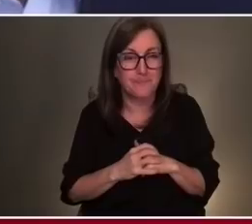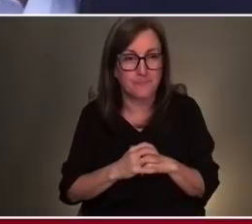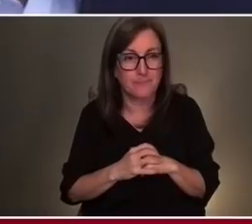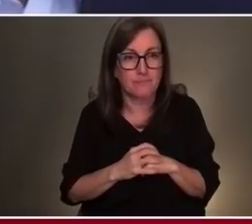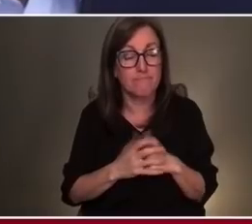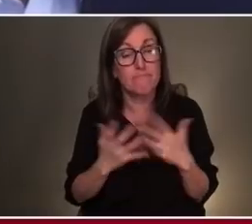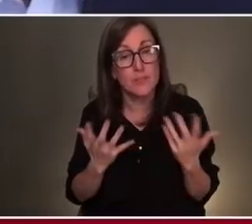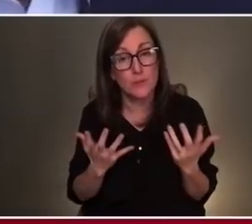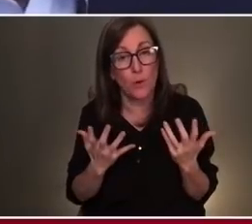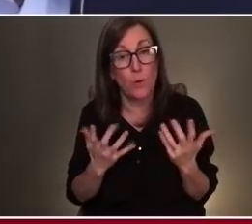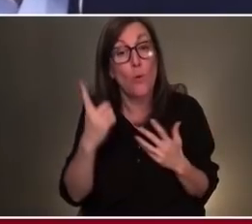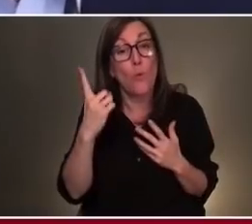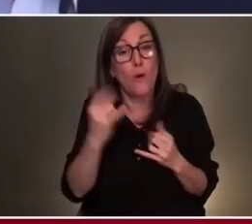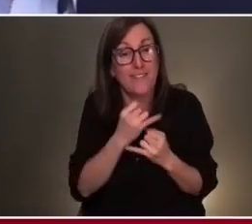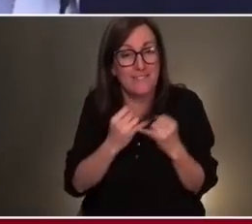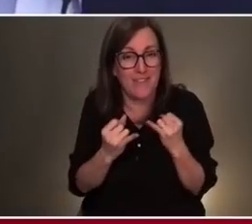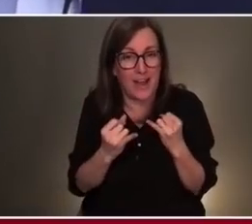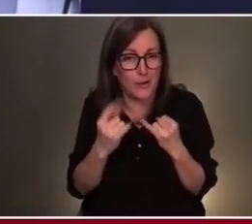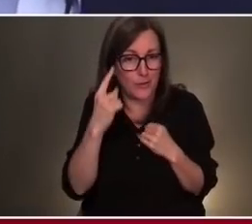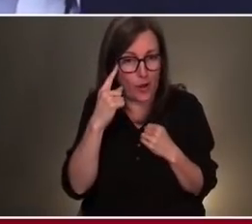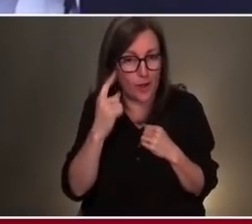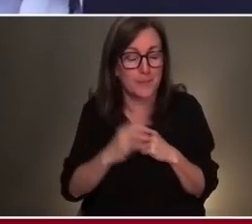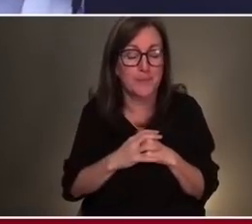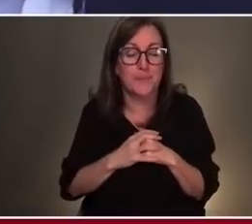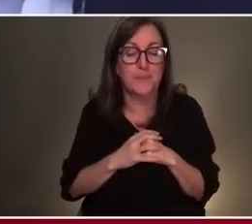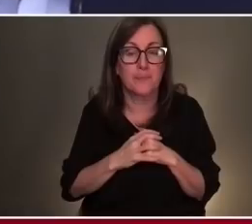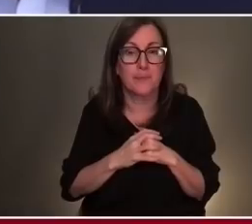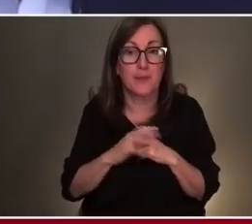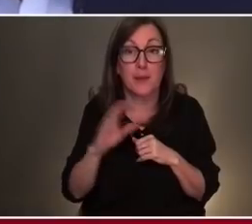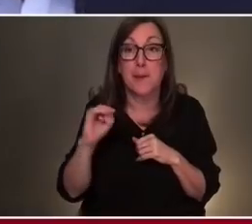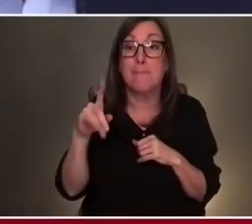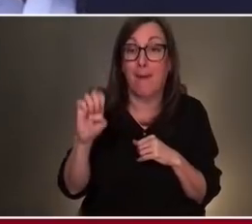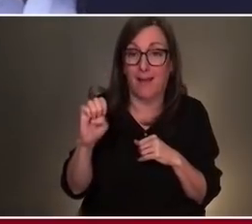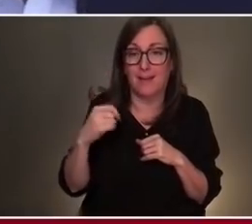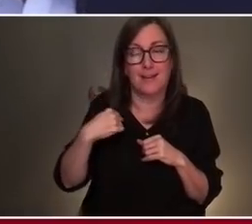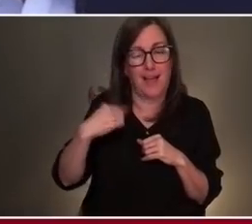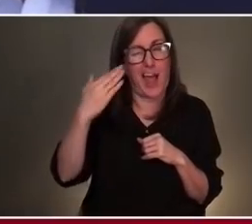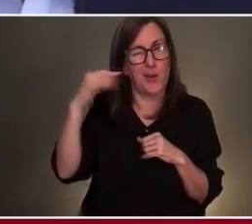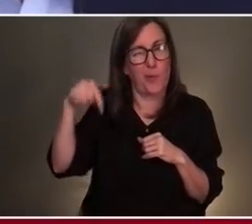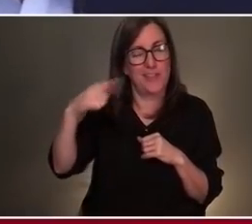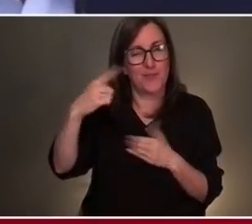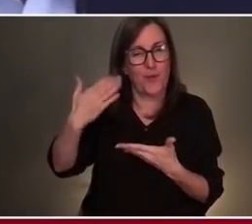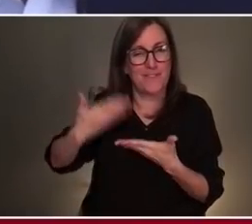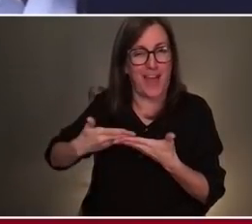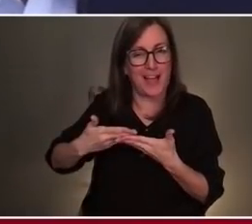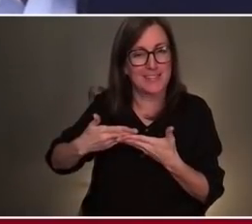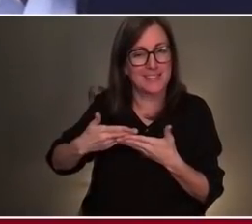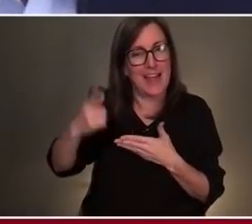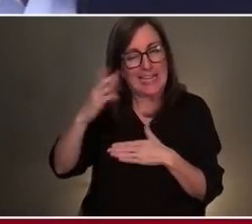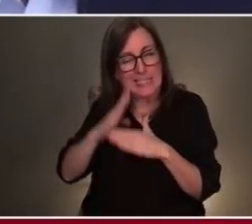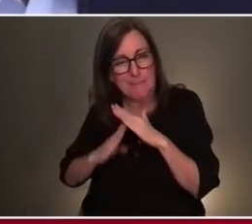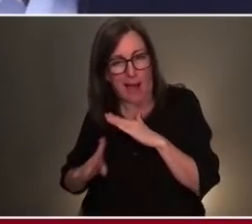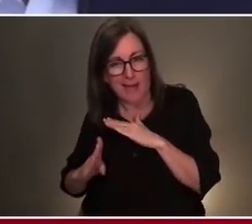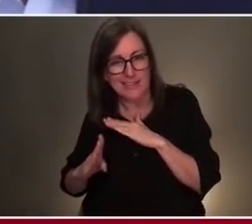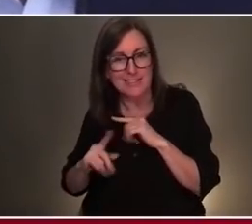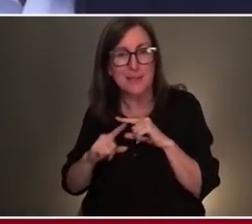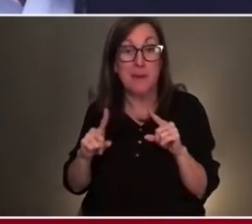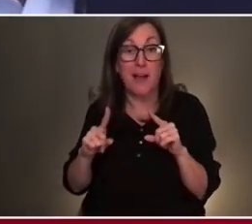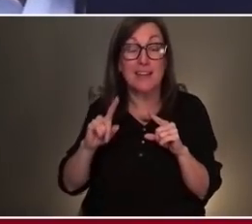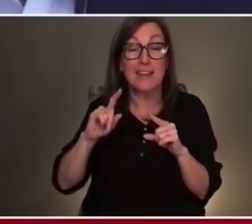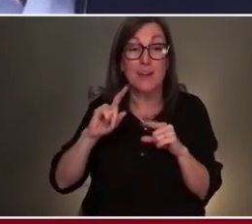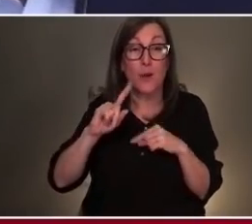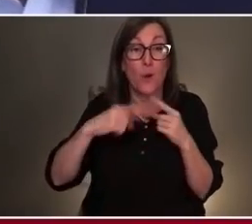I would just say one final thing. When Mike, I know this for a fact, and Mike's modest, but when he gets called by a governor